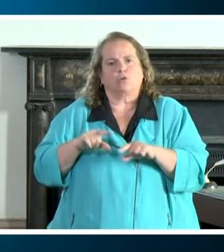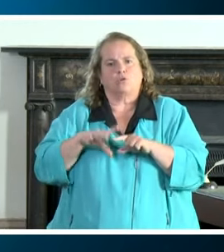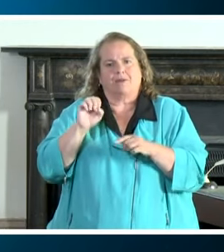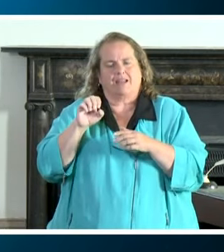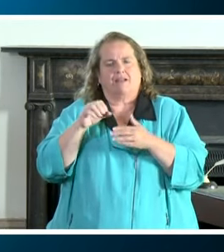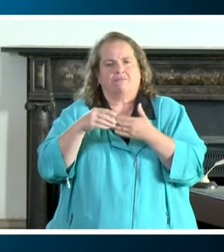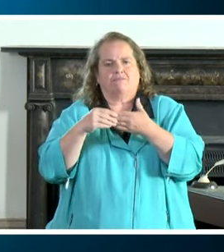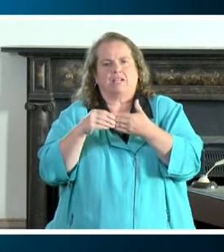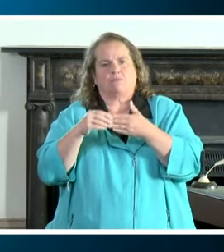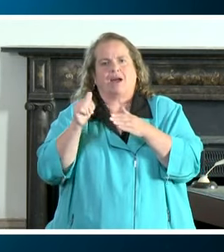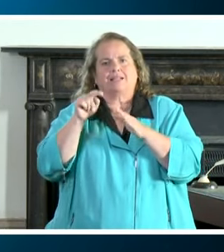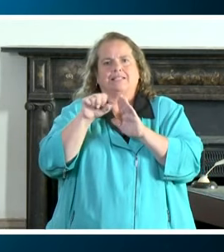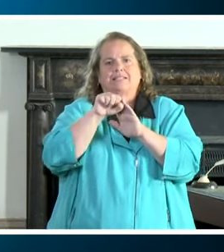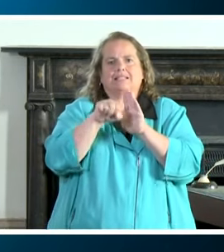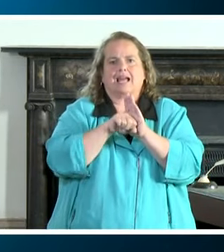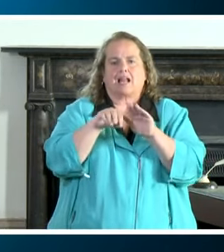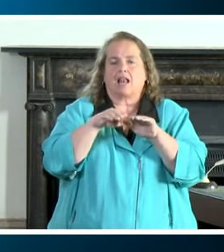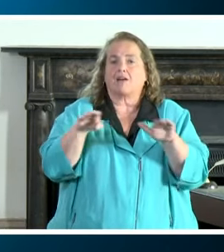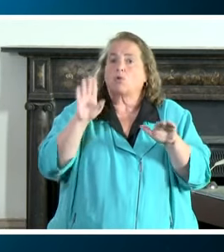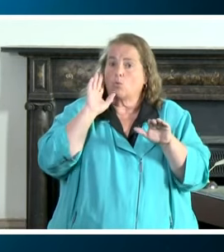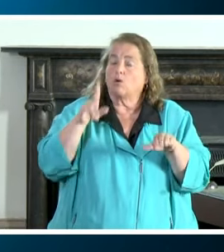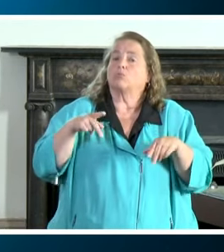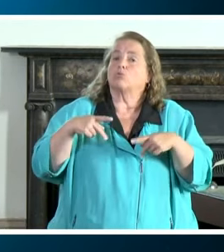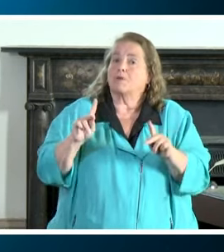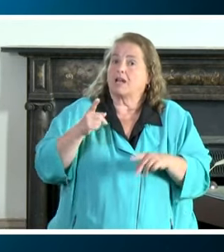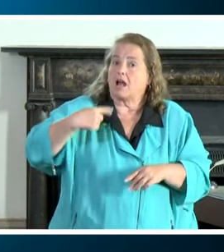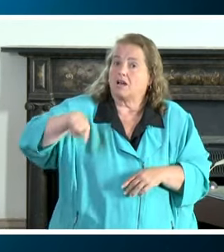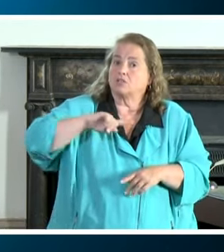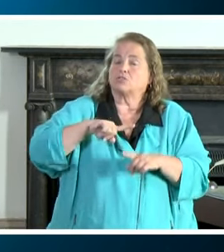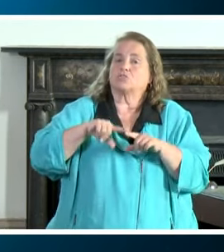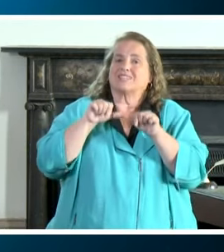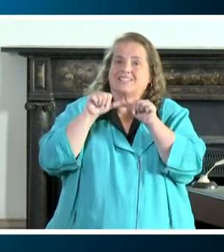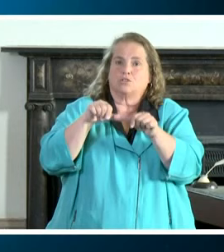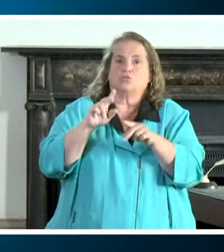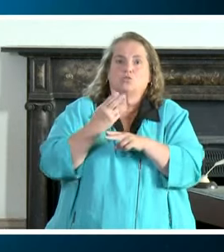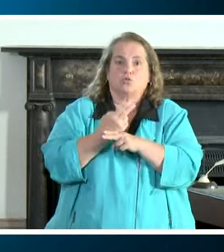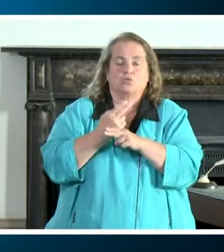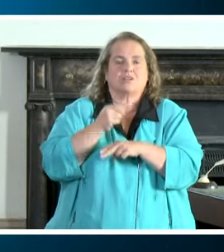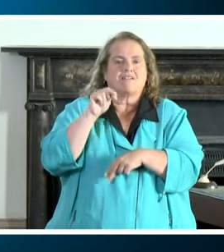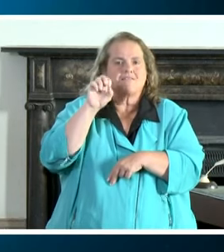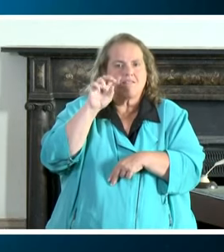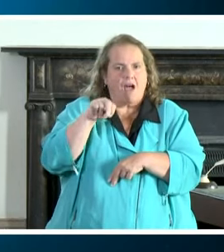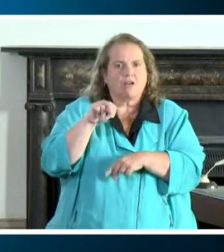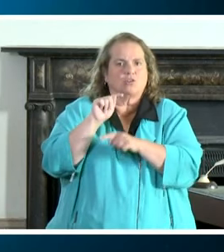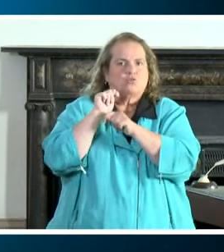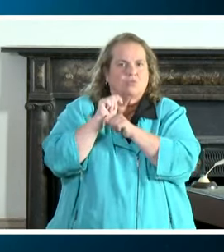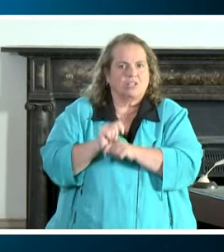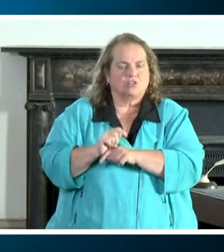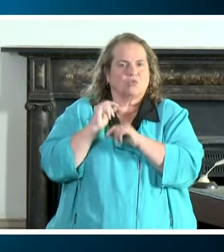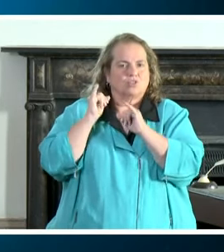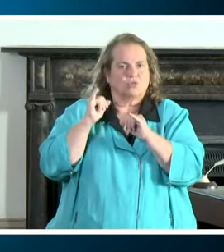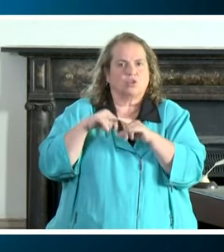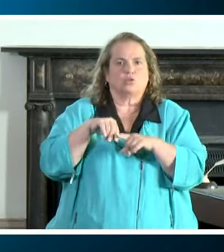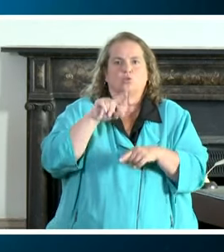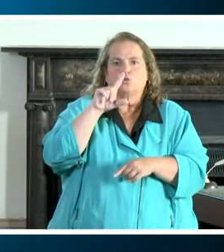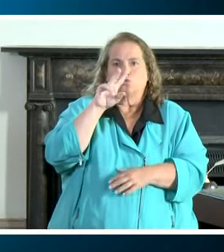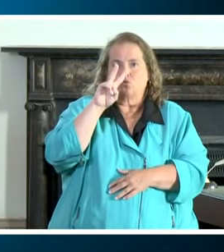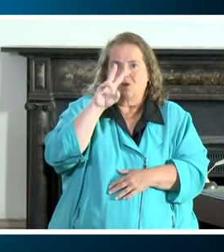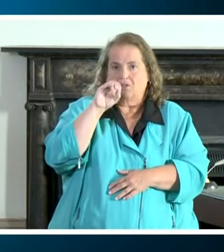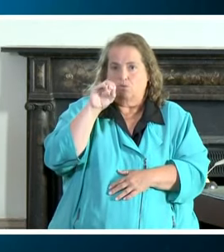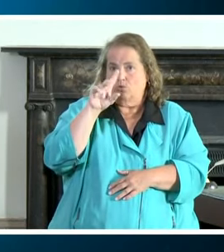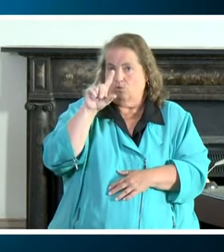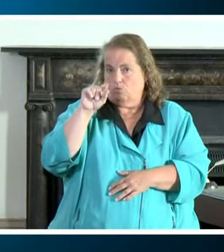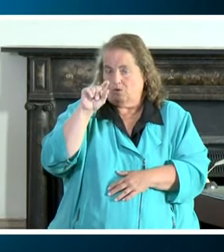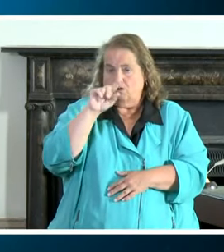at the state level and it's going to enable us to continue using non-traditional instruction in the 2020 2021 school